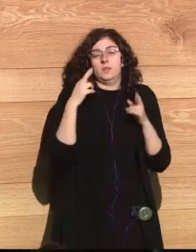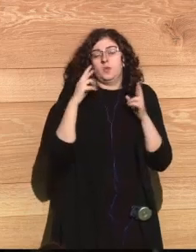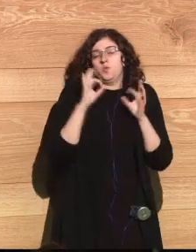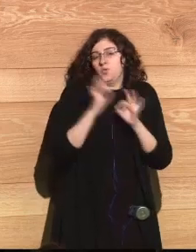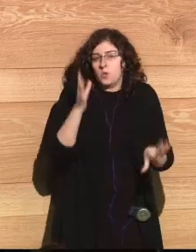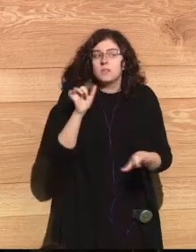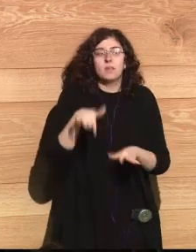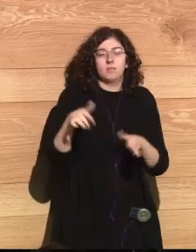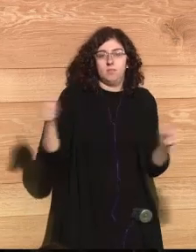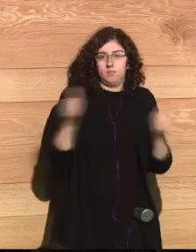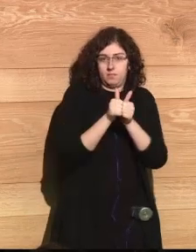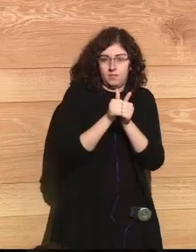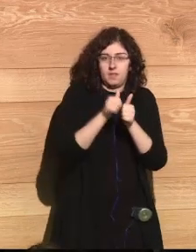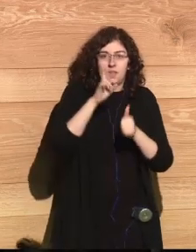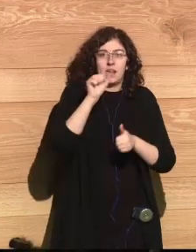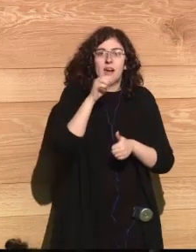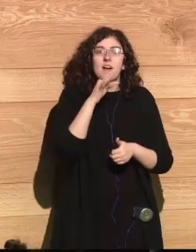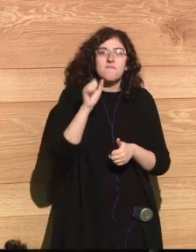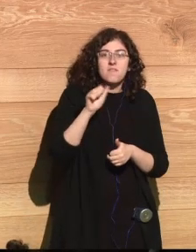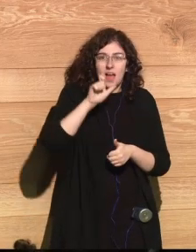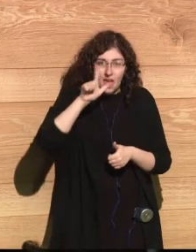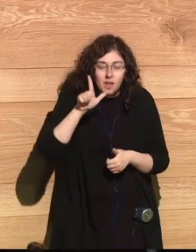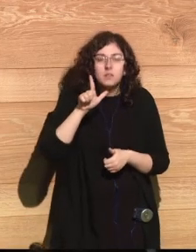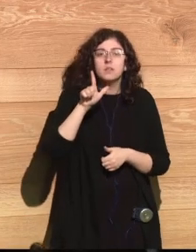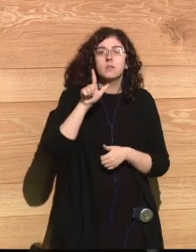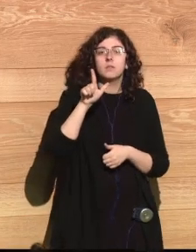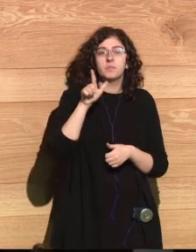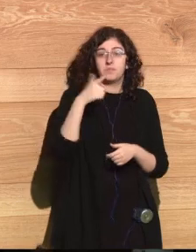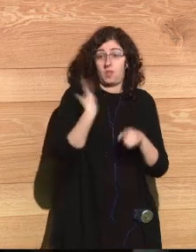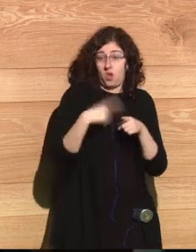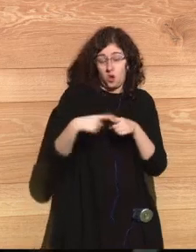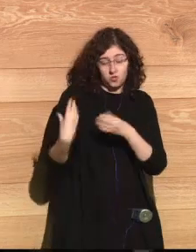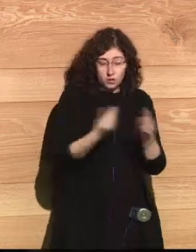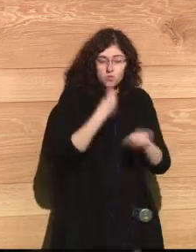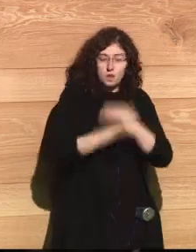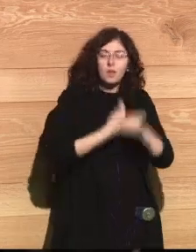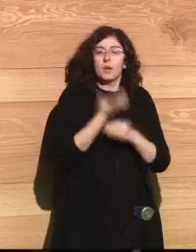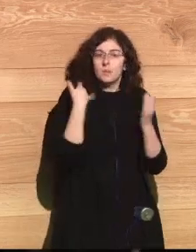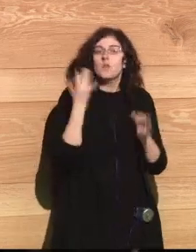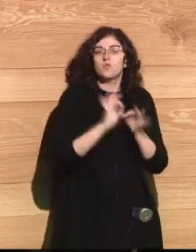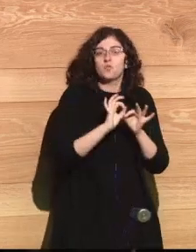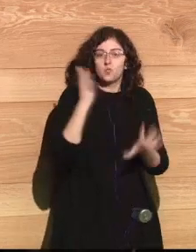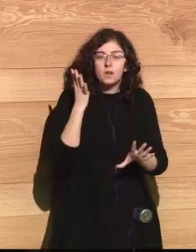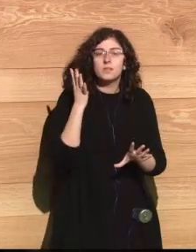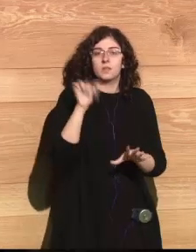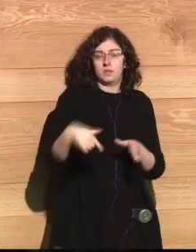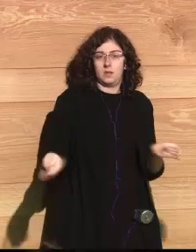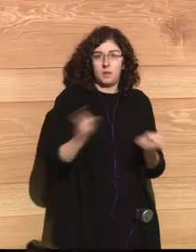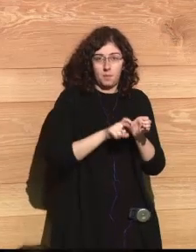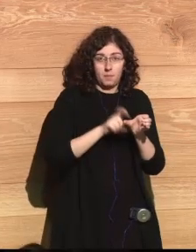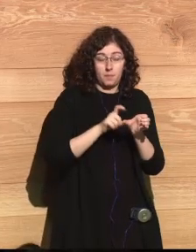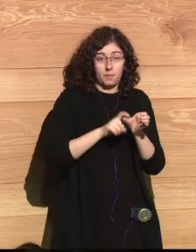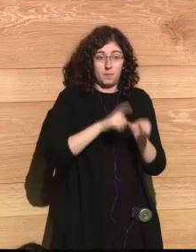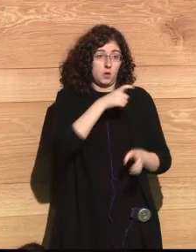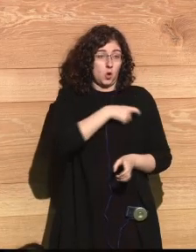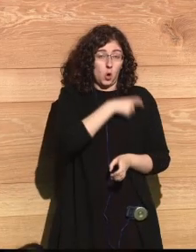to be here today with amongst others Rafael Martinez Cortina who is essentially other